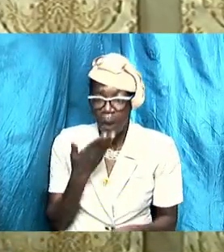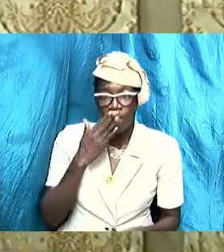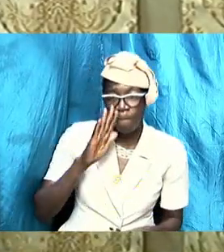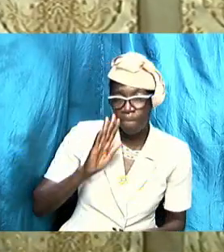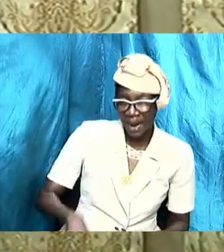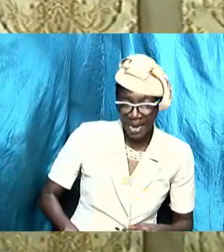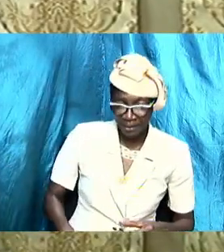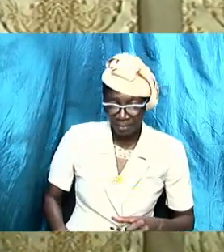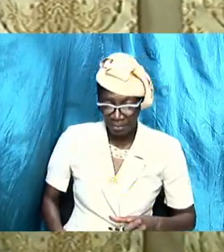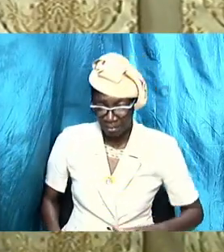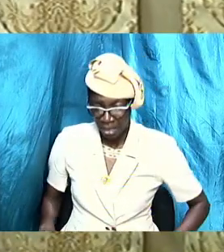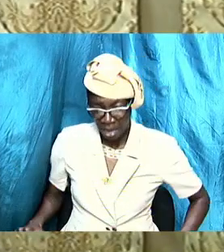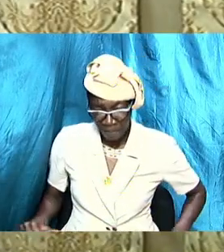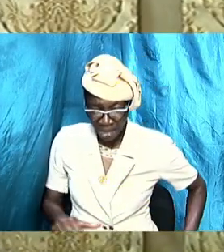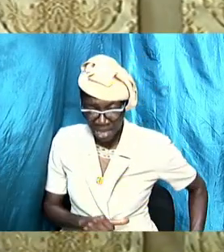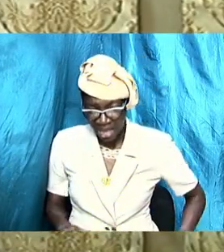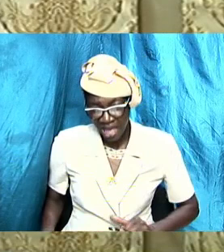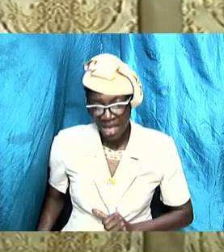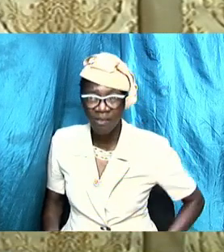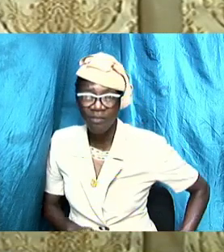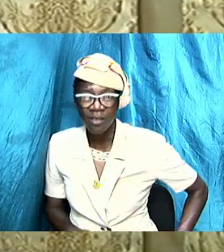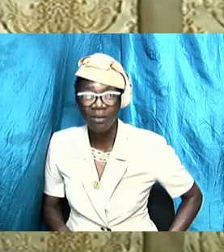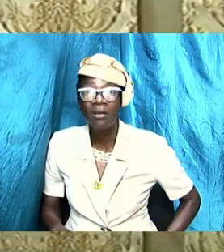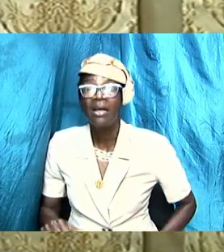those are things that can change